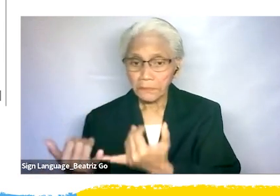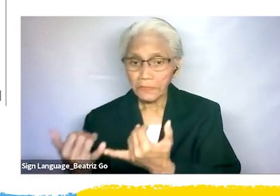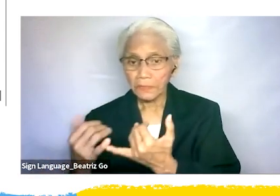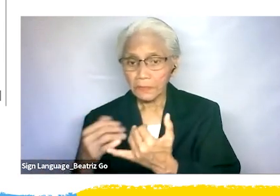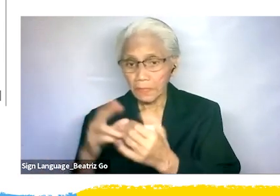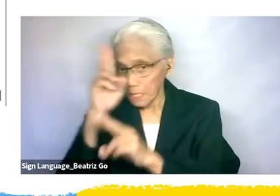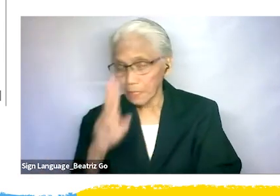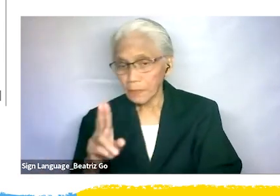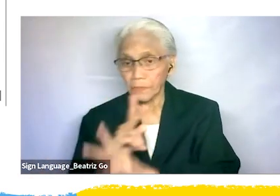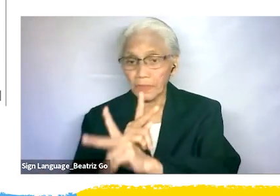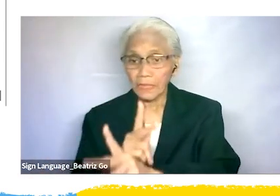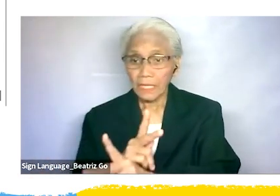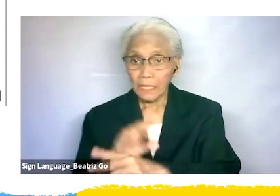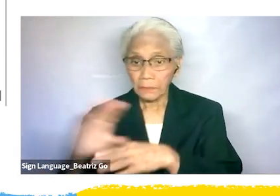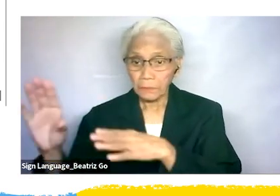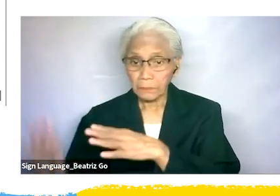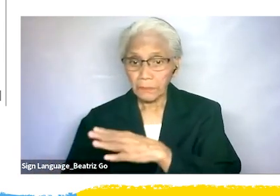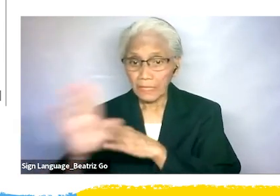fulfill their human rights commitments.